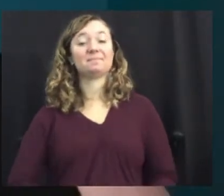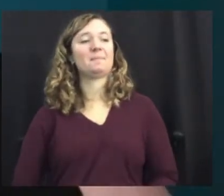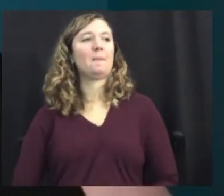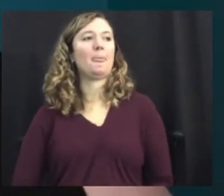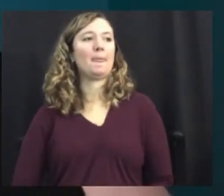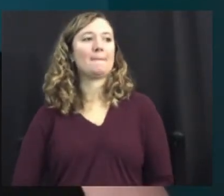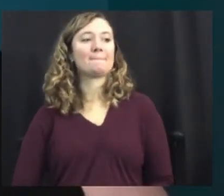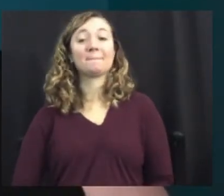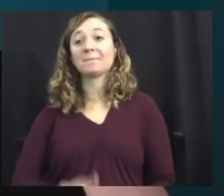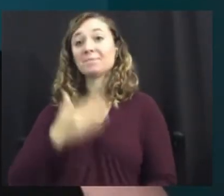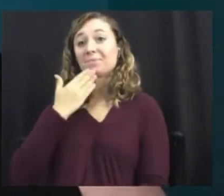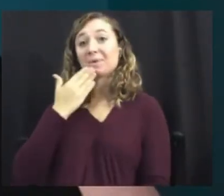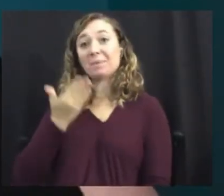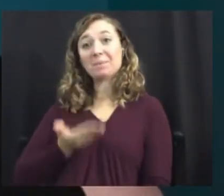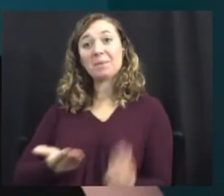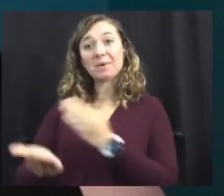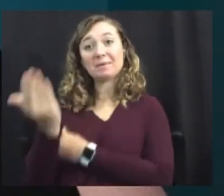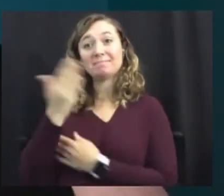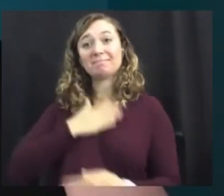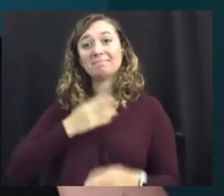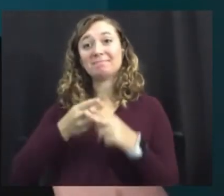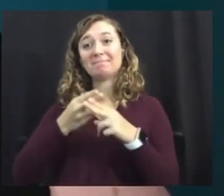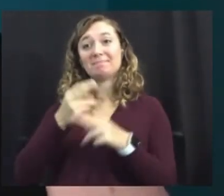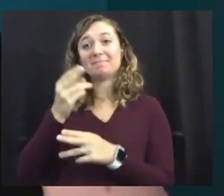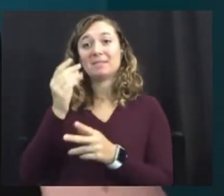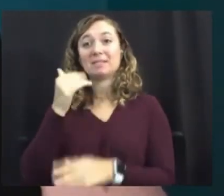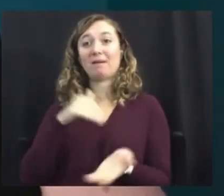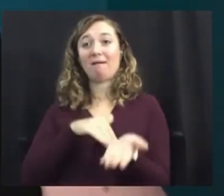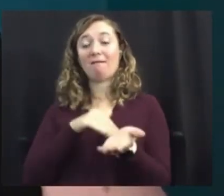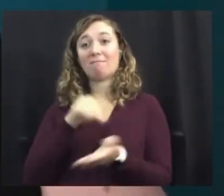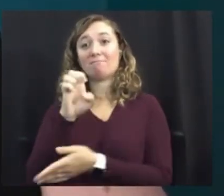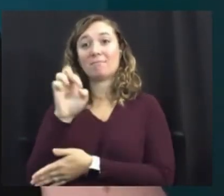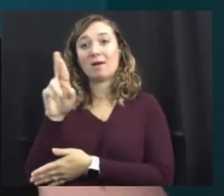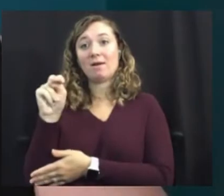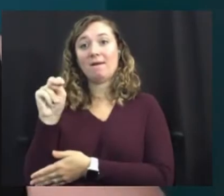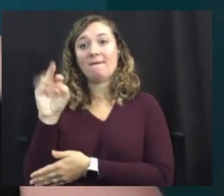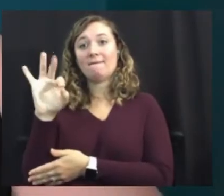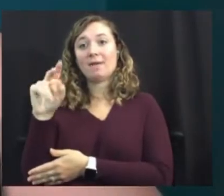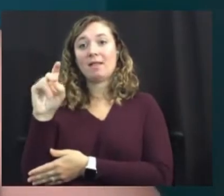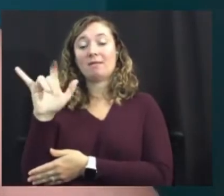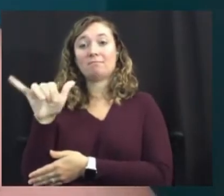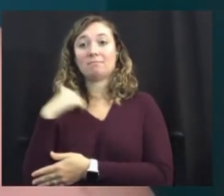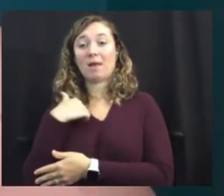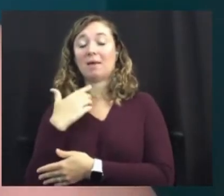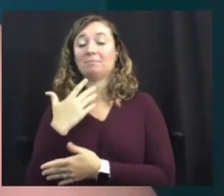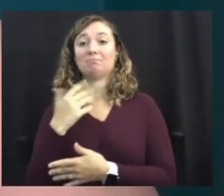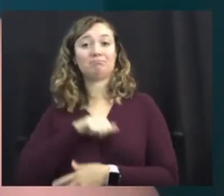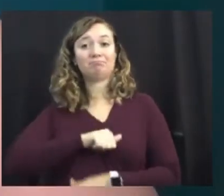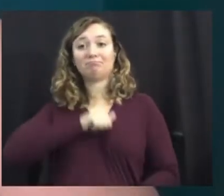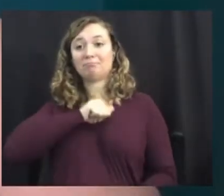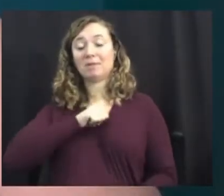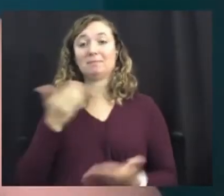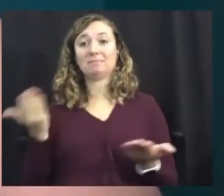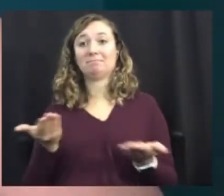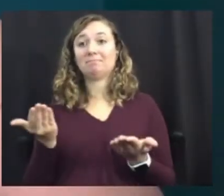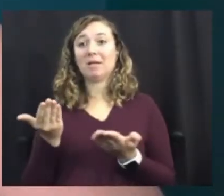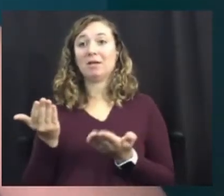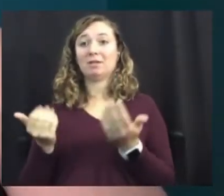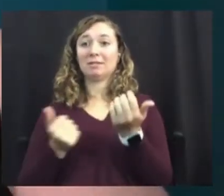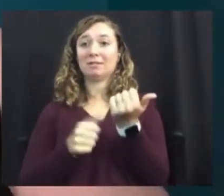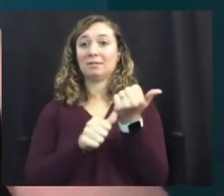Good morning. My name is Dr. Erin Finley, and I'm proud to be here and assisting the conference today.